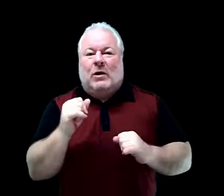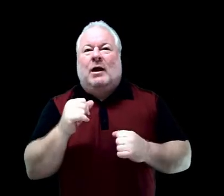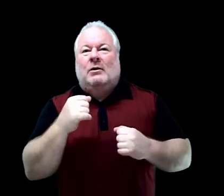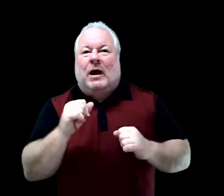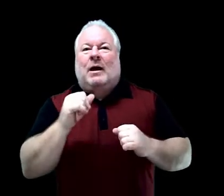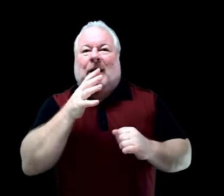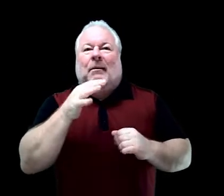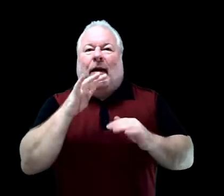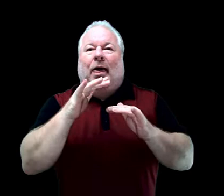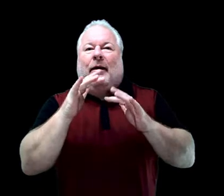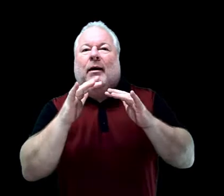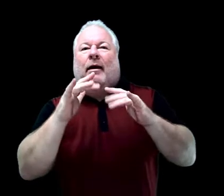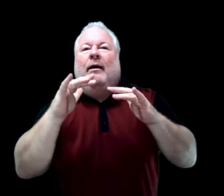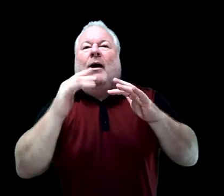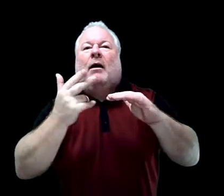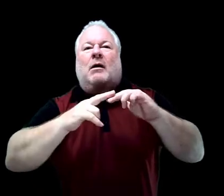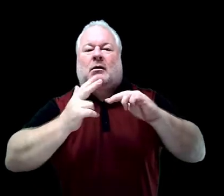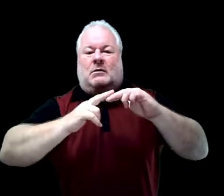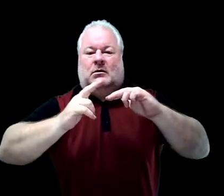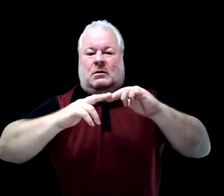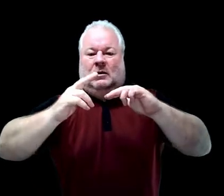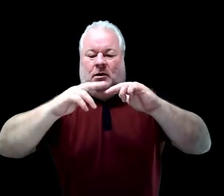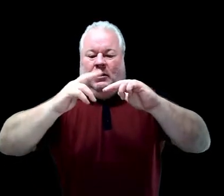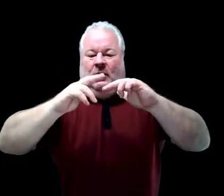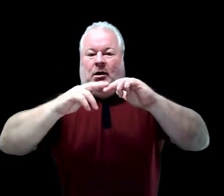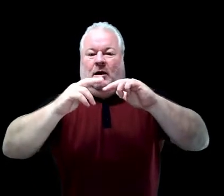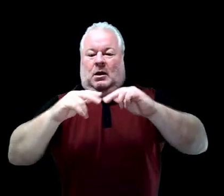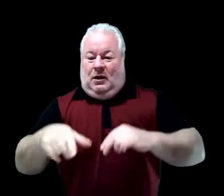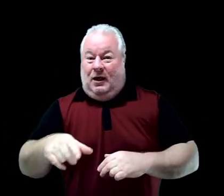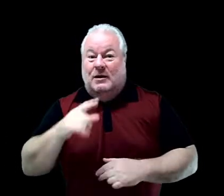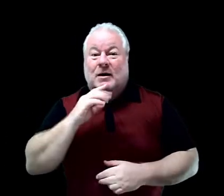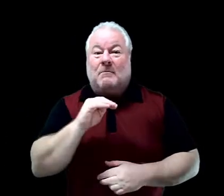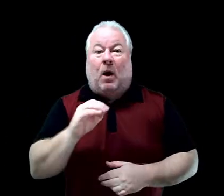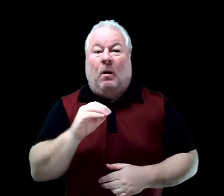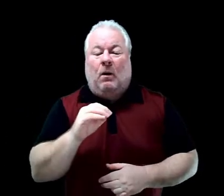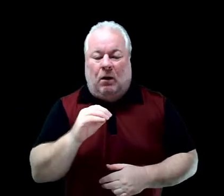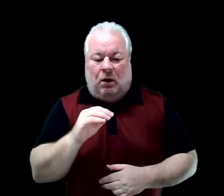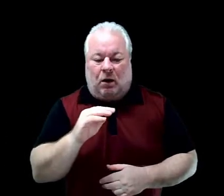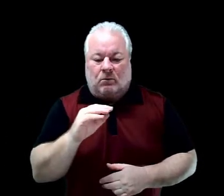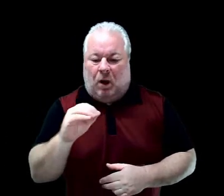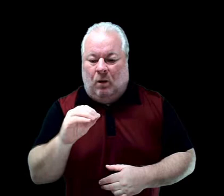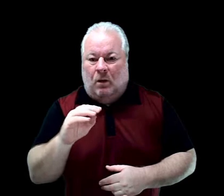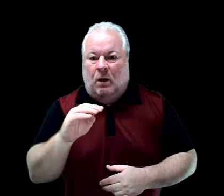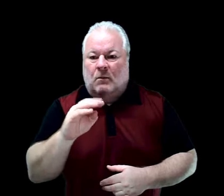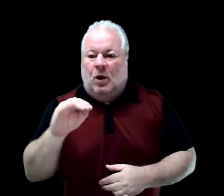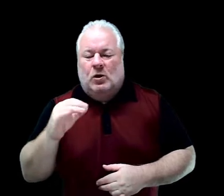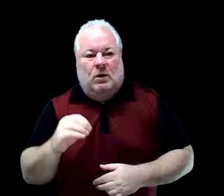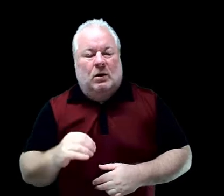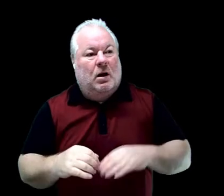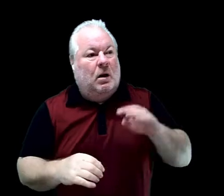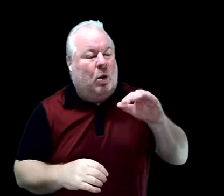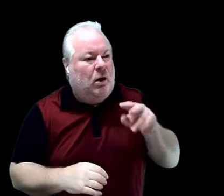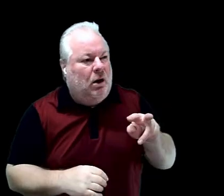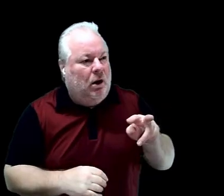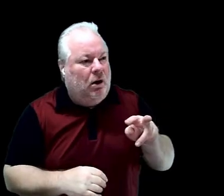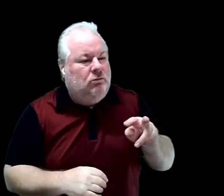kept trying, exercising your brain, until one day, you could. Mojo! Mojo